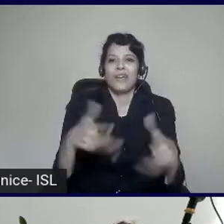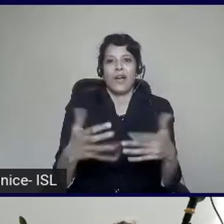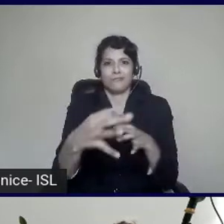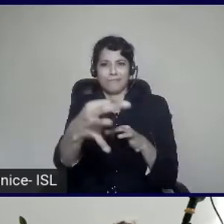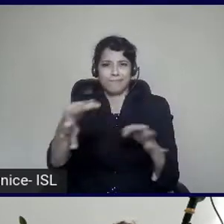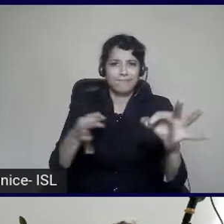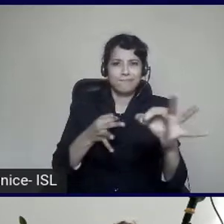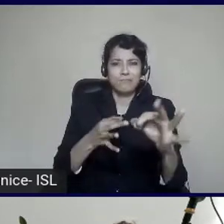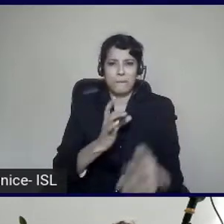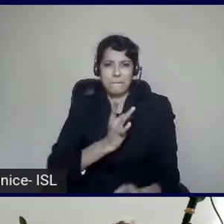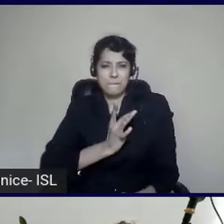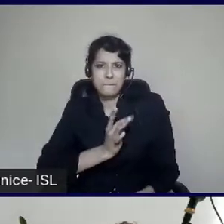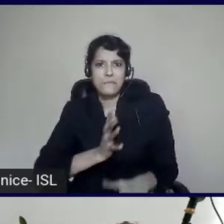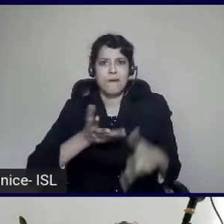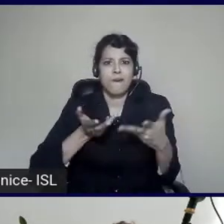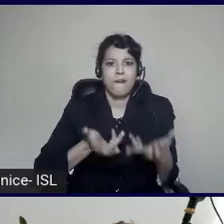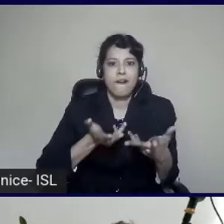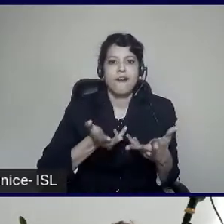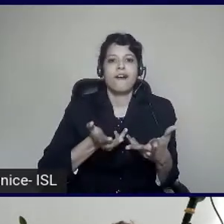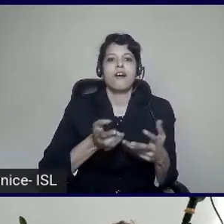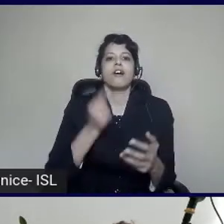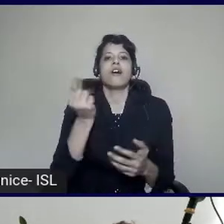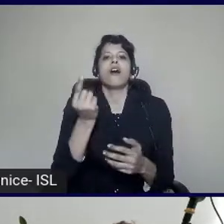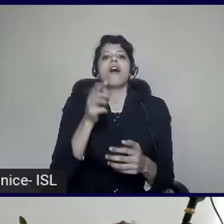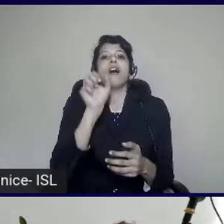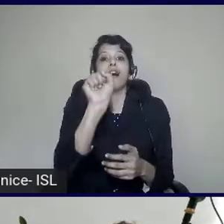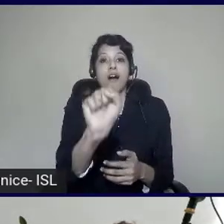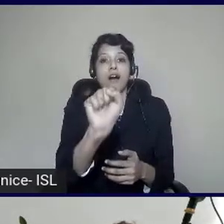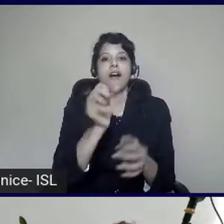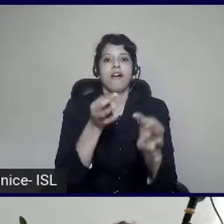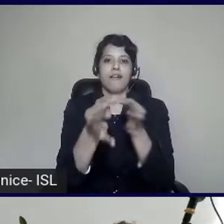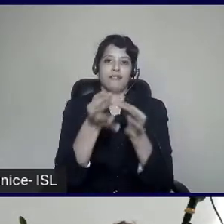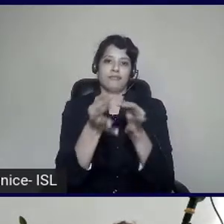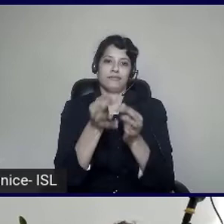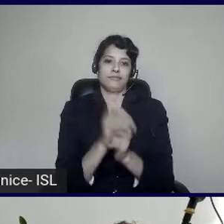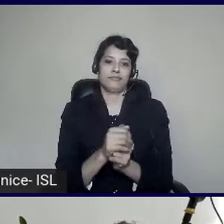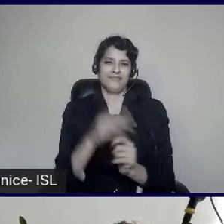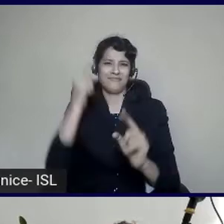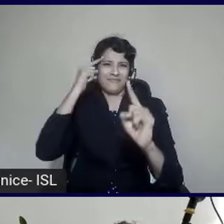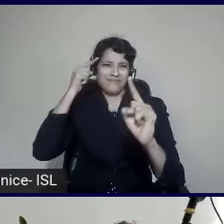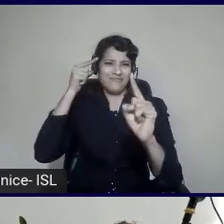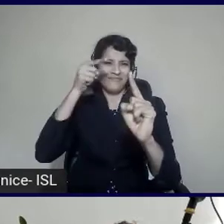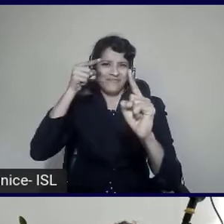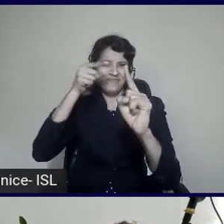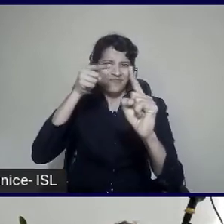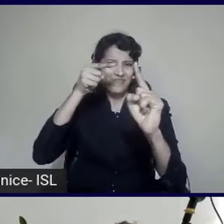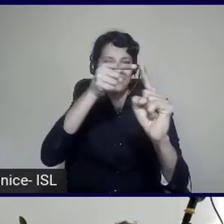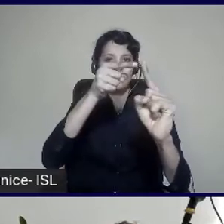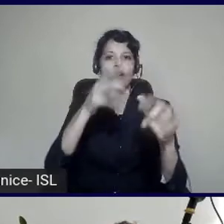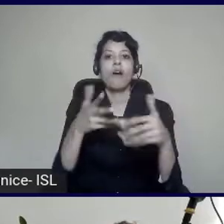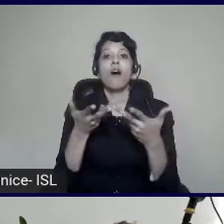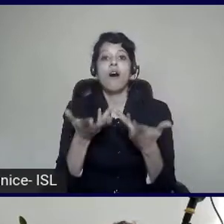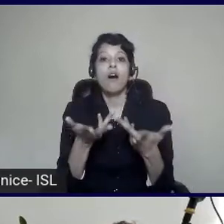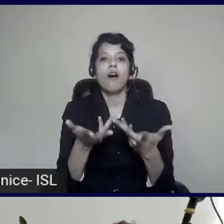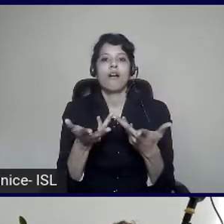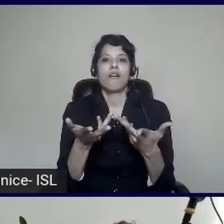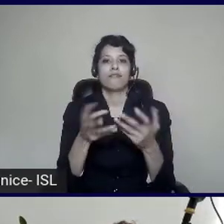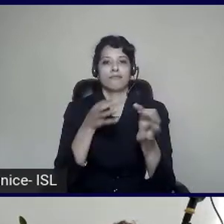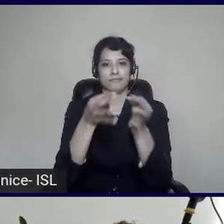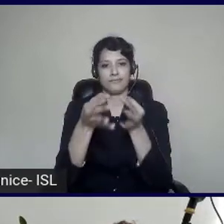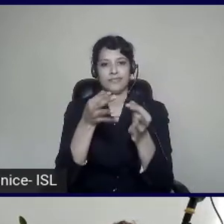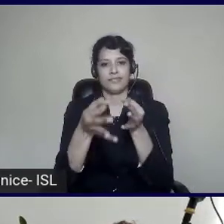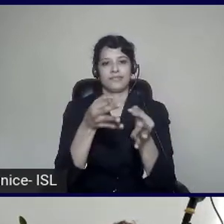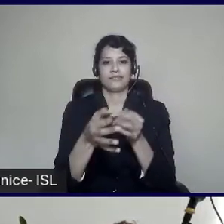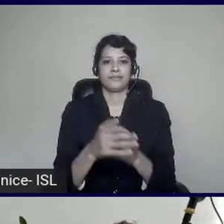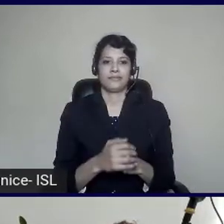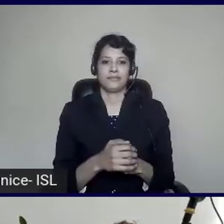We're going to look at interim milestones and set achievable milestones. And then finally, we're